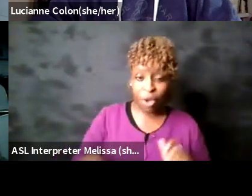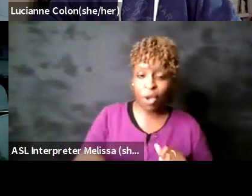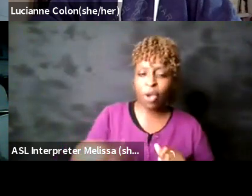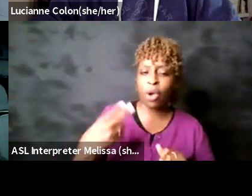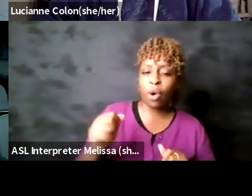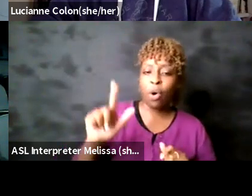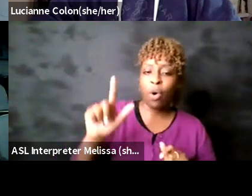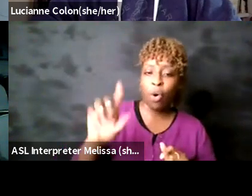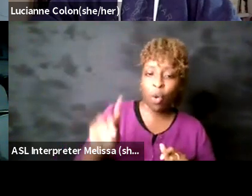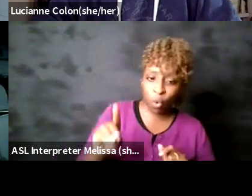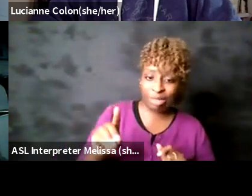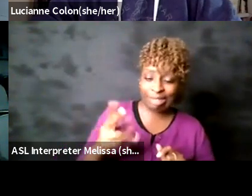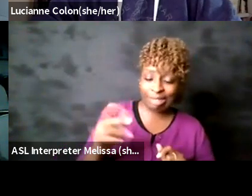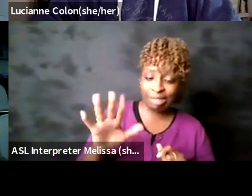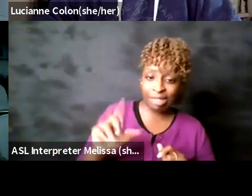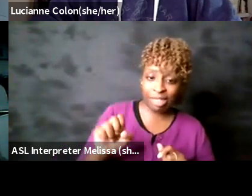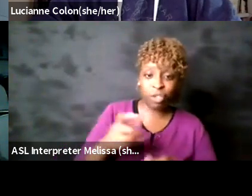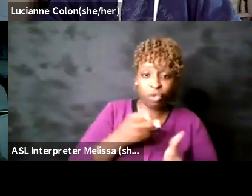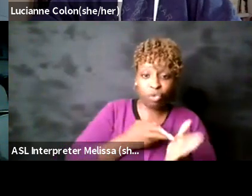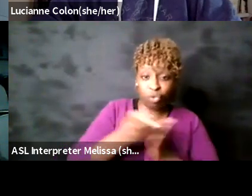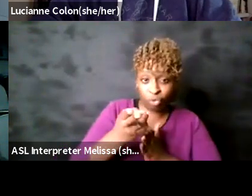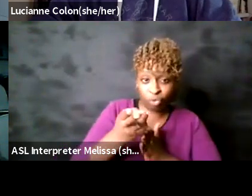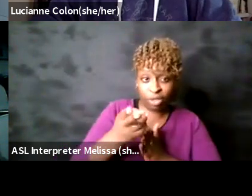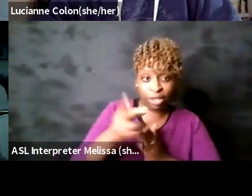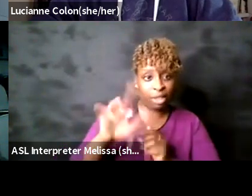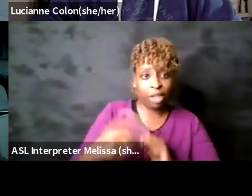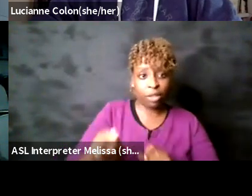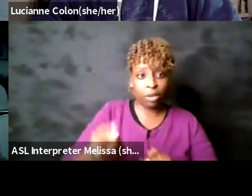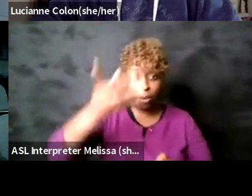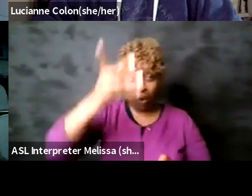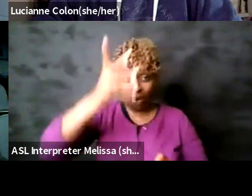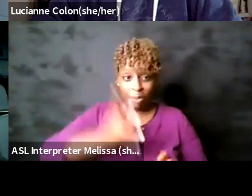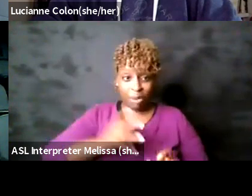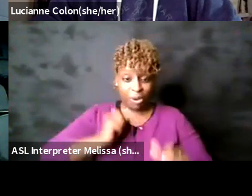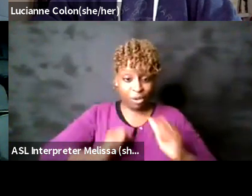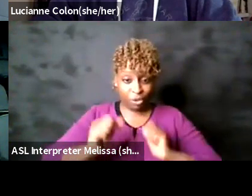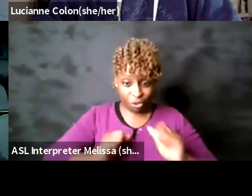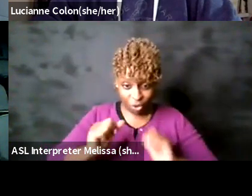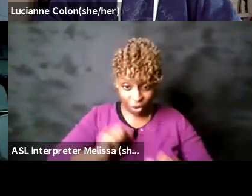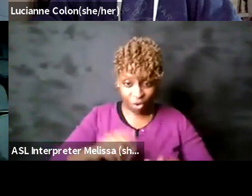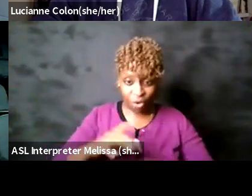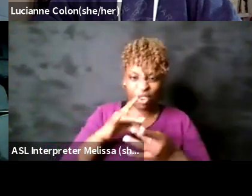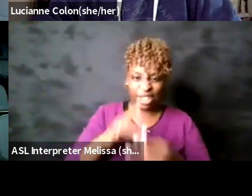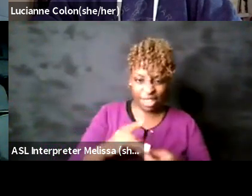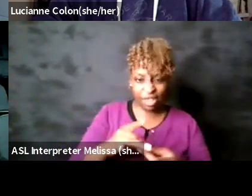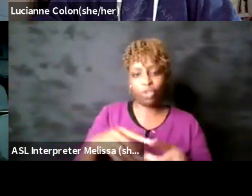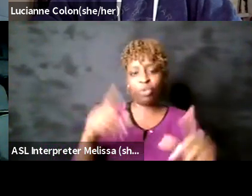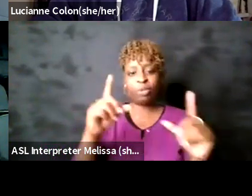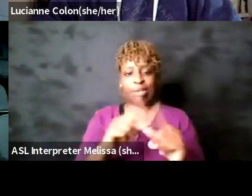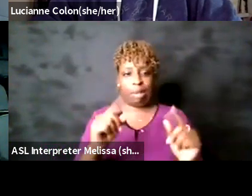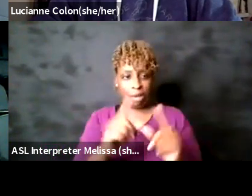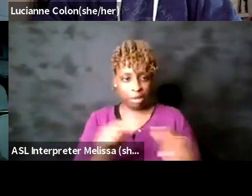which is a one-man show uh about uh the internment of japanese americans during world war ii